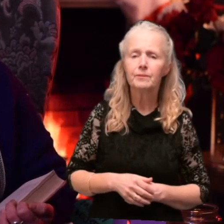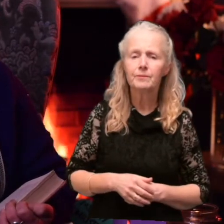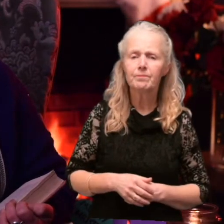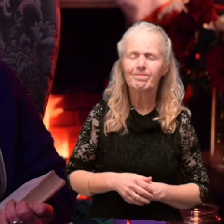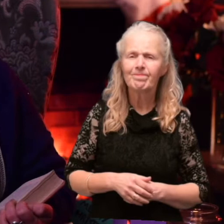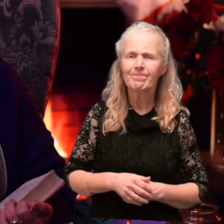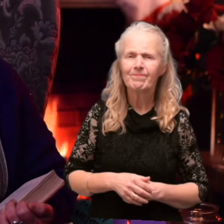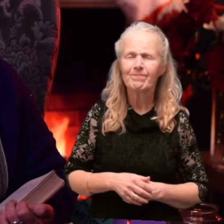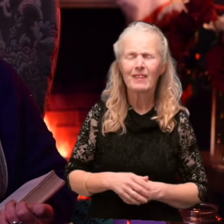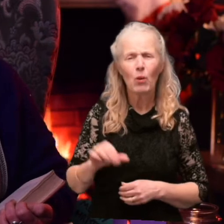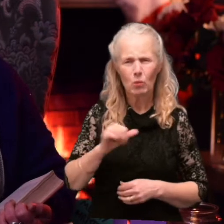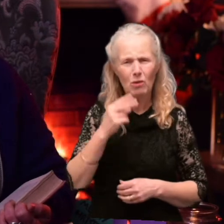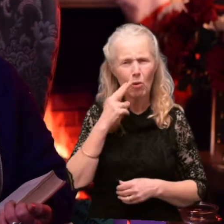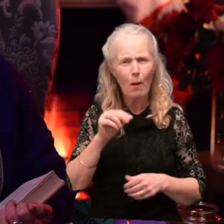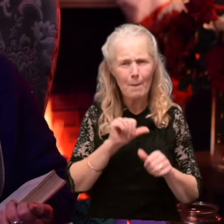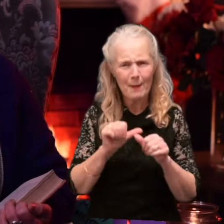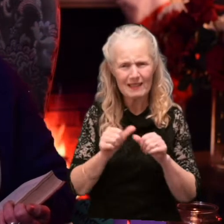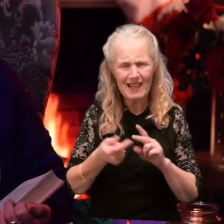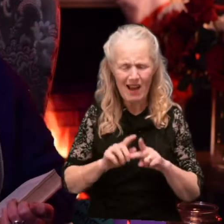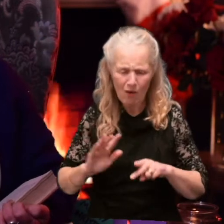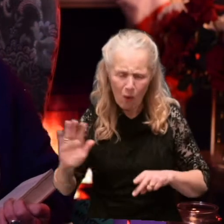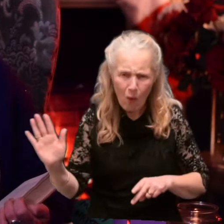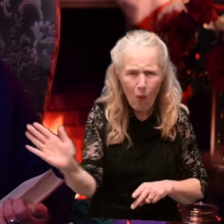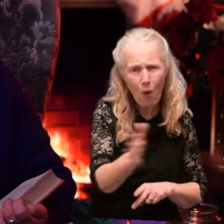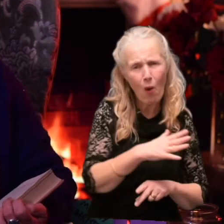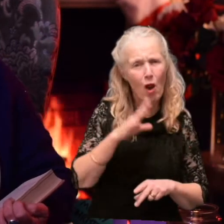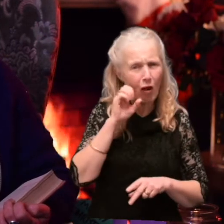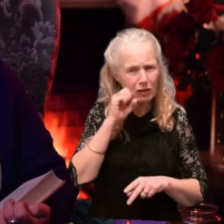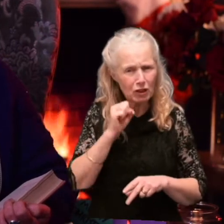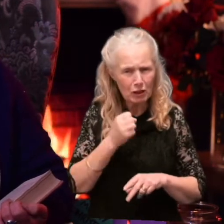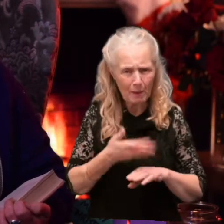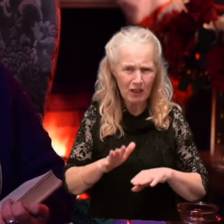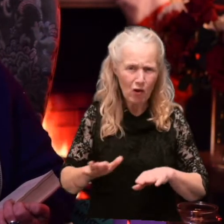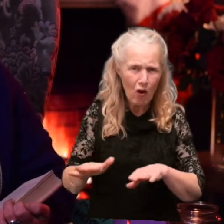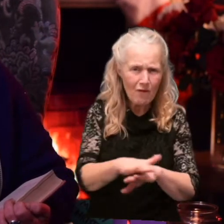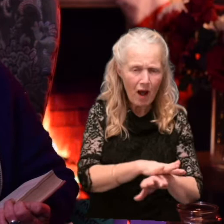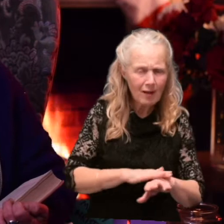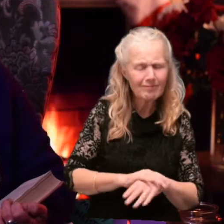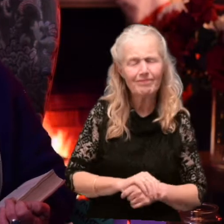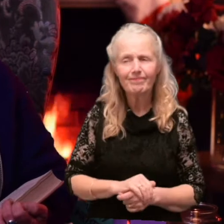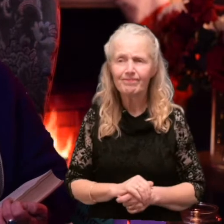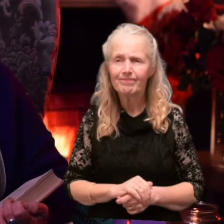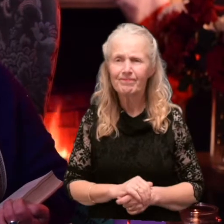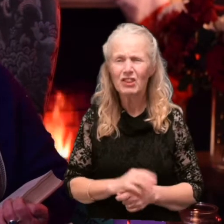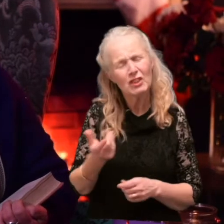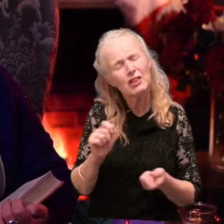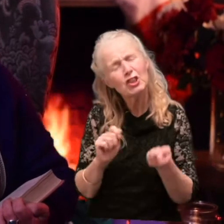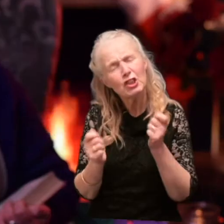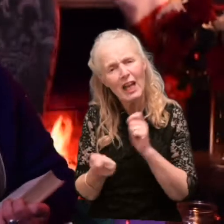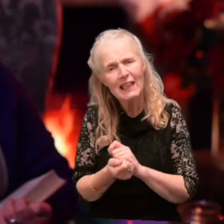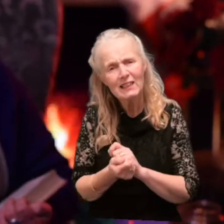It would have looked better if all of the orange four mica had been covered. Just, just for a change.